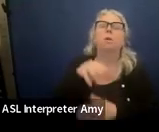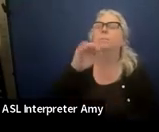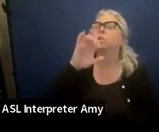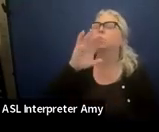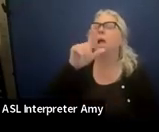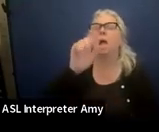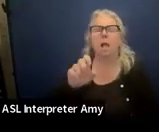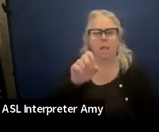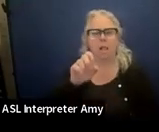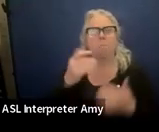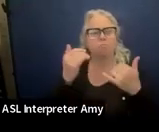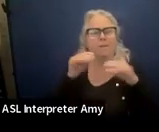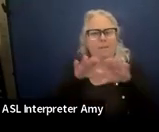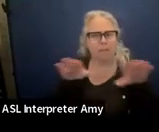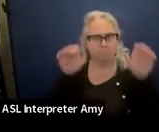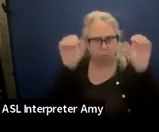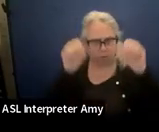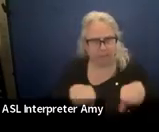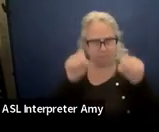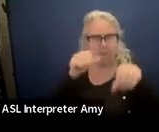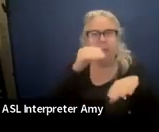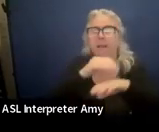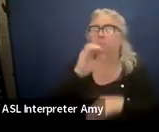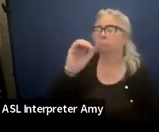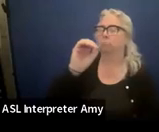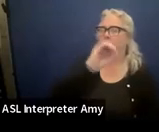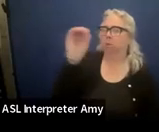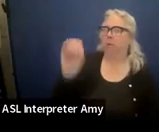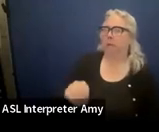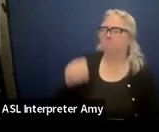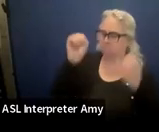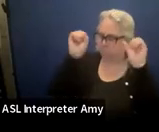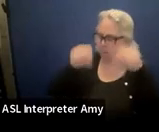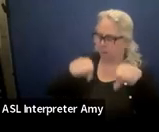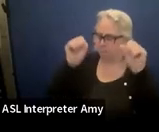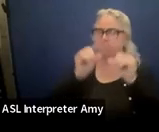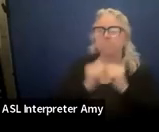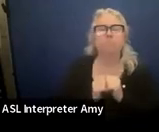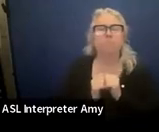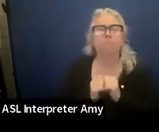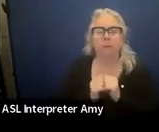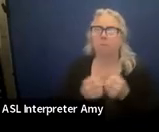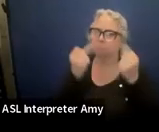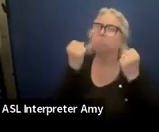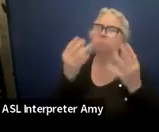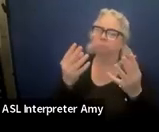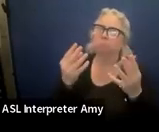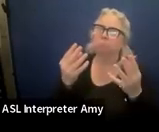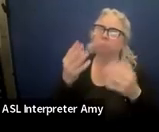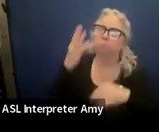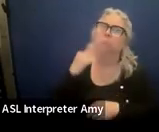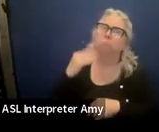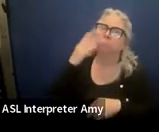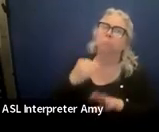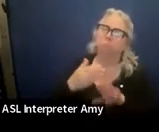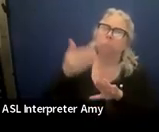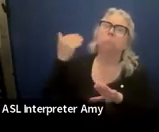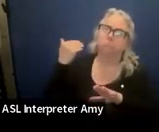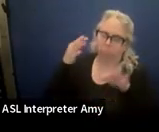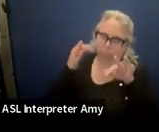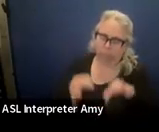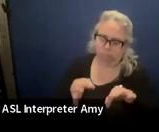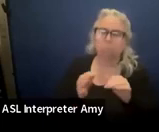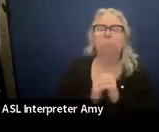The present level can be at 0%. Absolutely. I have a lot of those. Definitely.